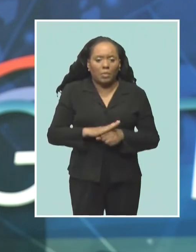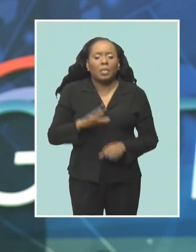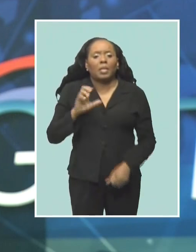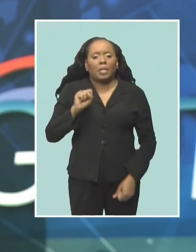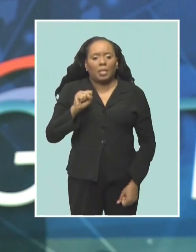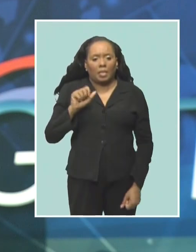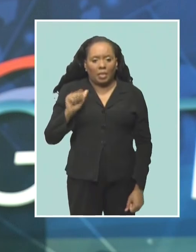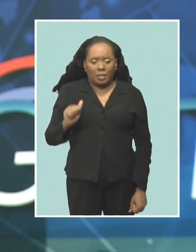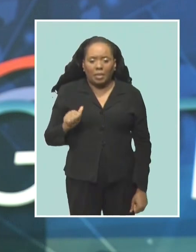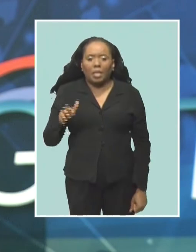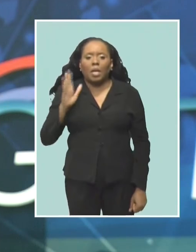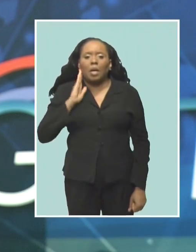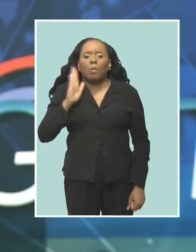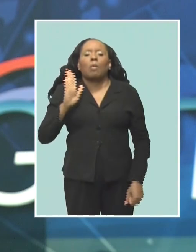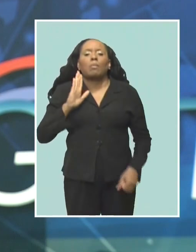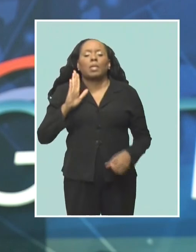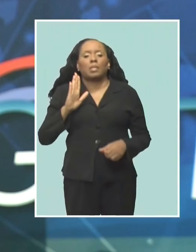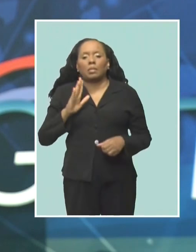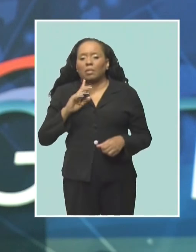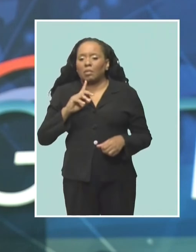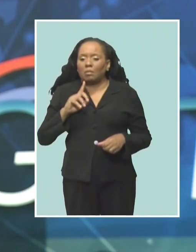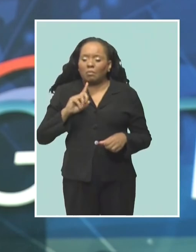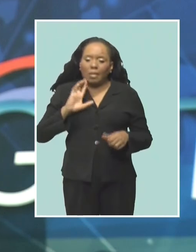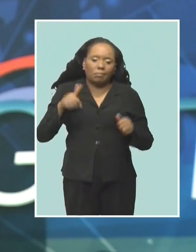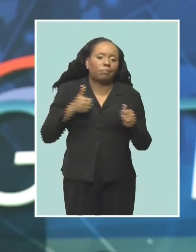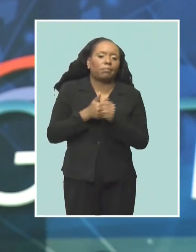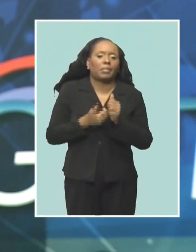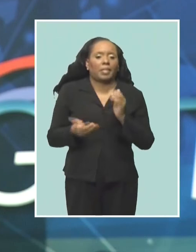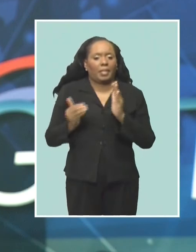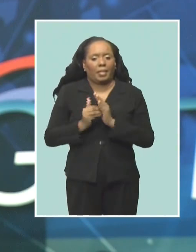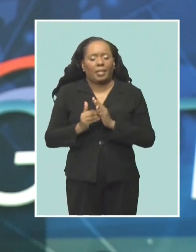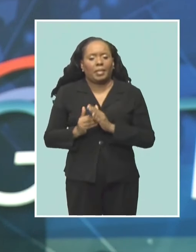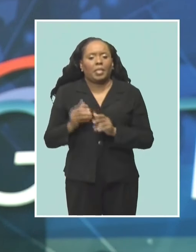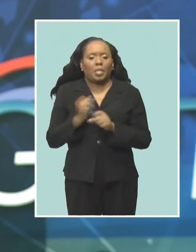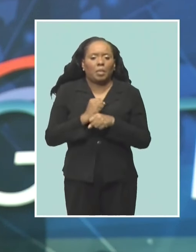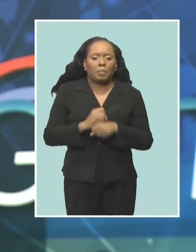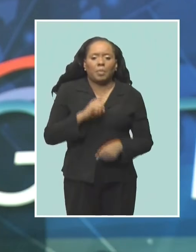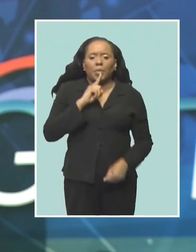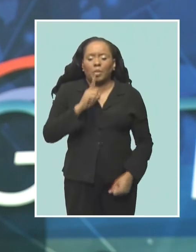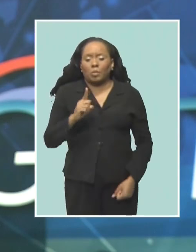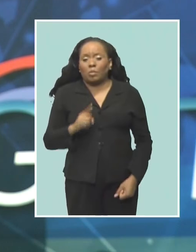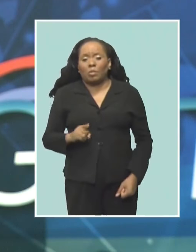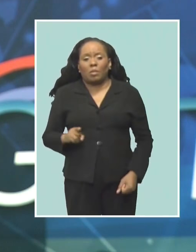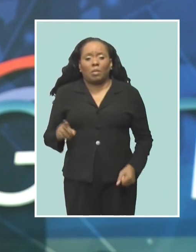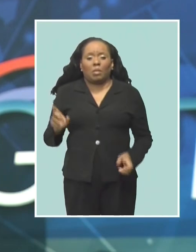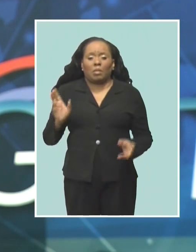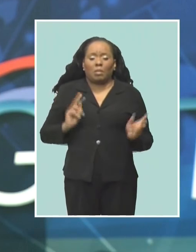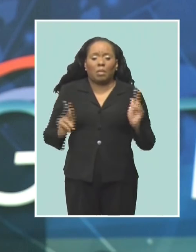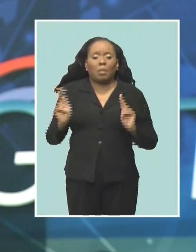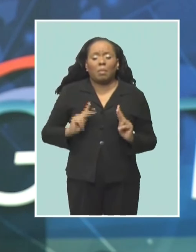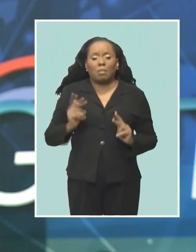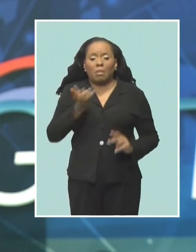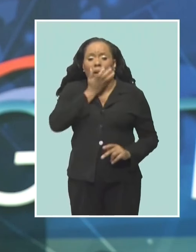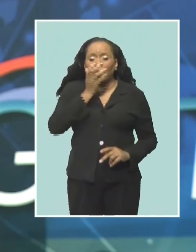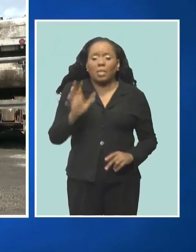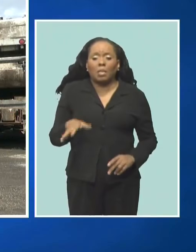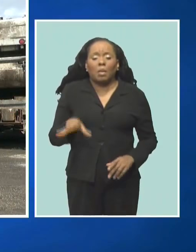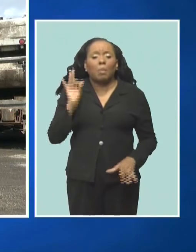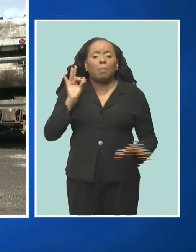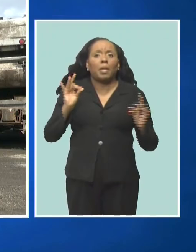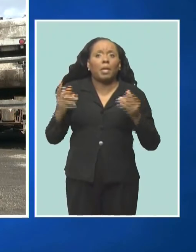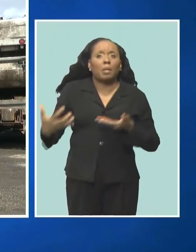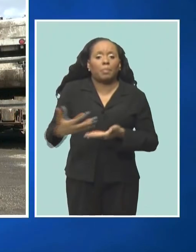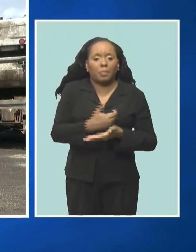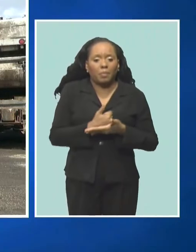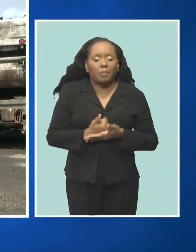getting back on track. He says the aim is to ensure households do not go a week without garbage collection. We still